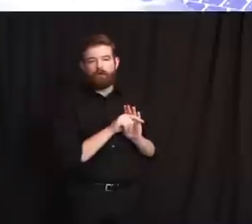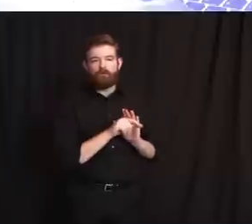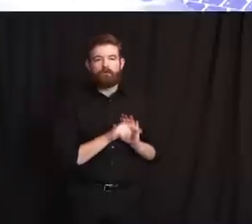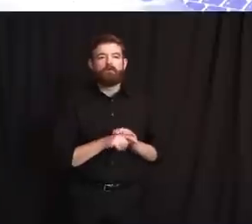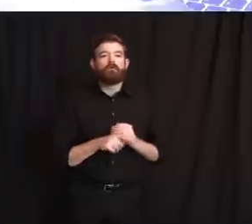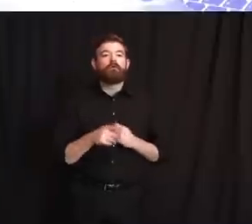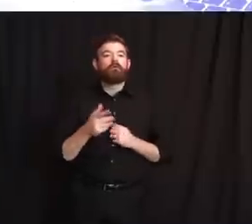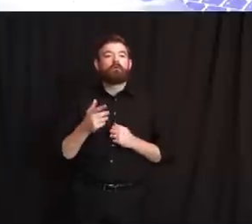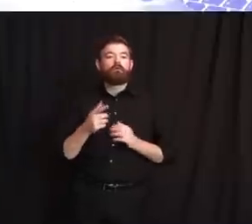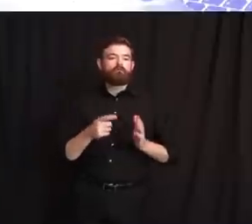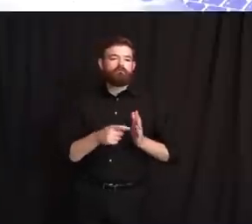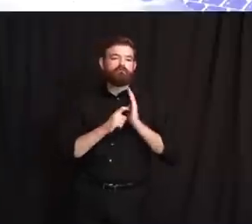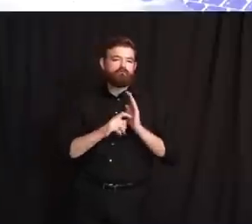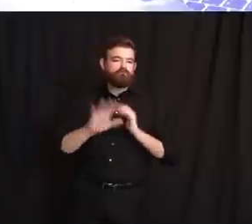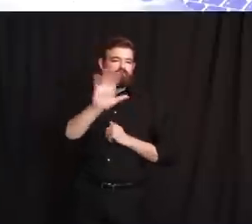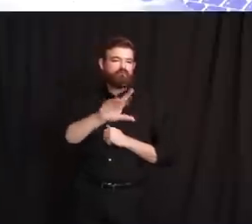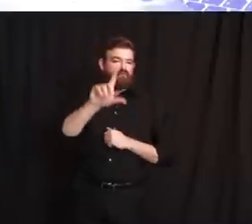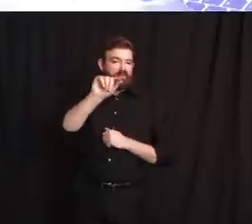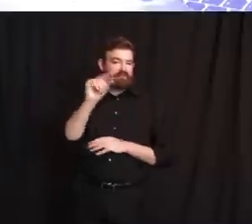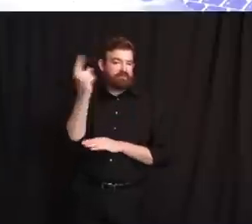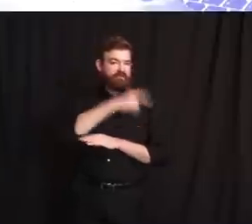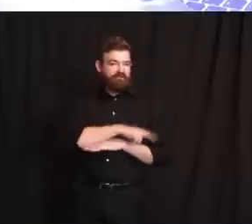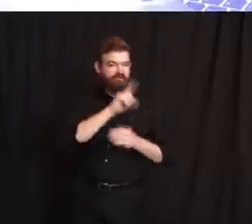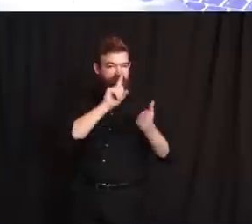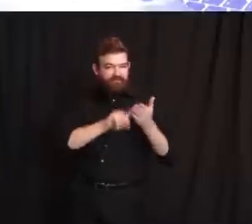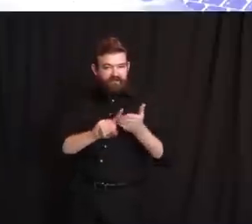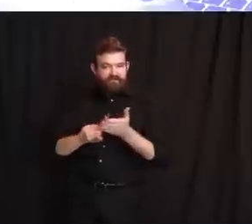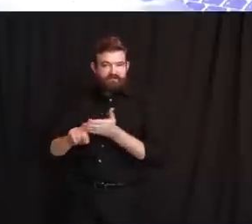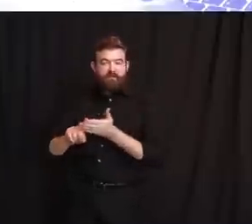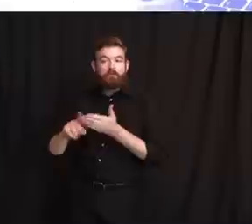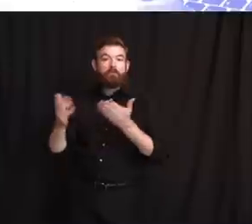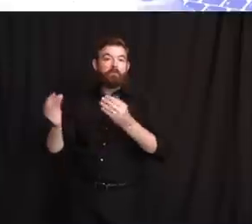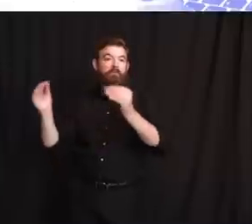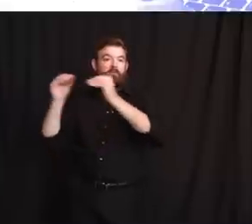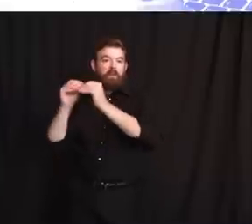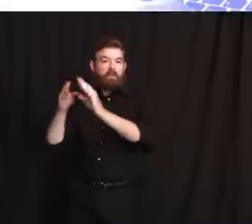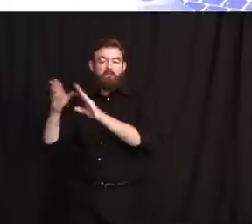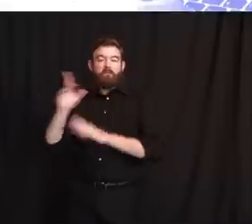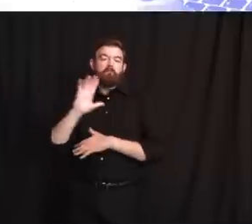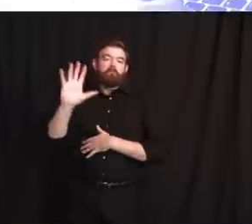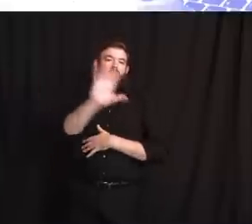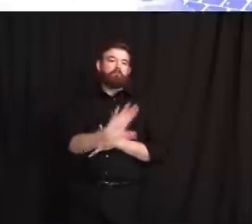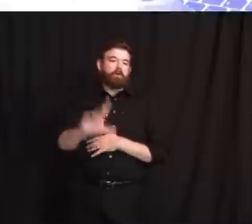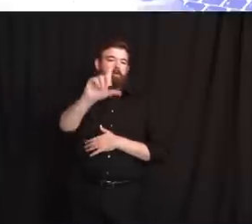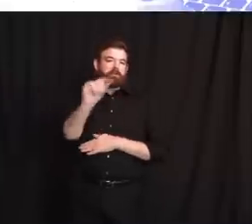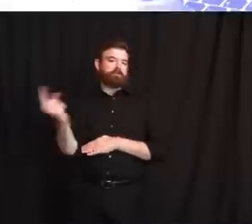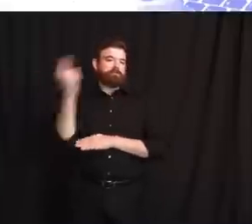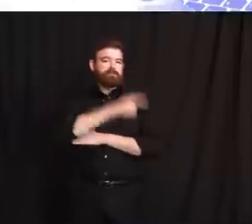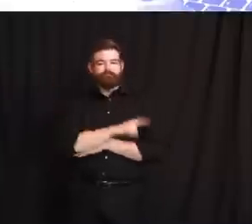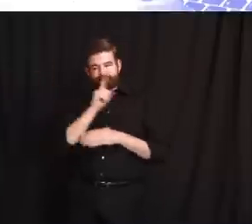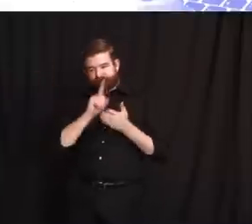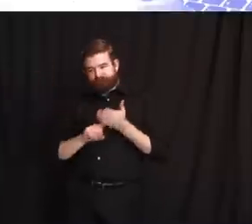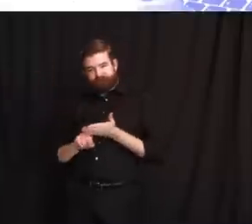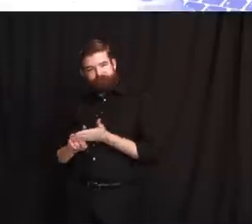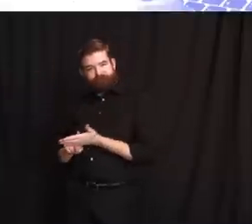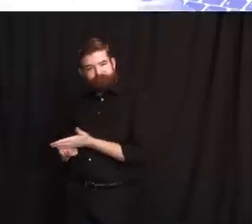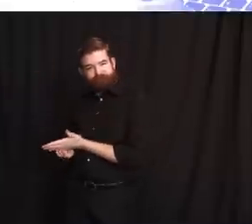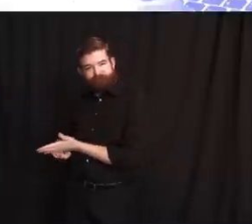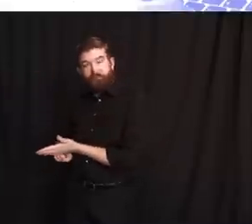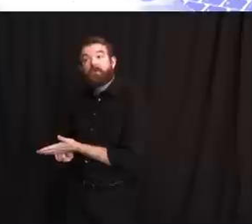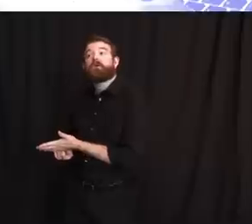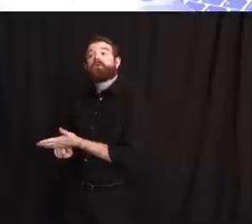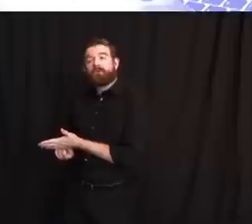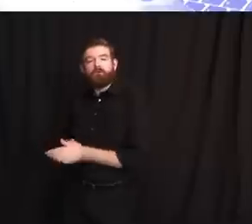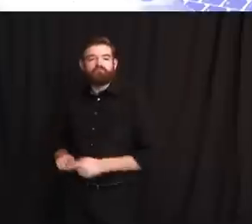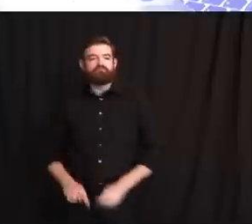more time to do those interviews, so we might push it out. But that's the marker. And we tend to abide by that in this particular